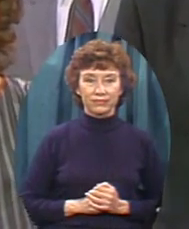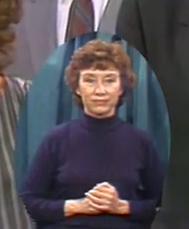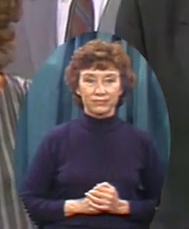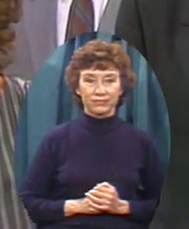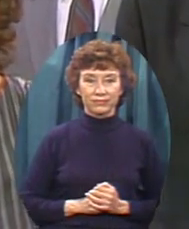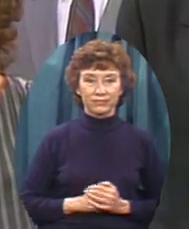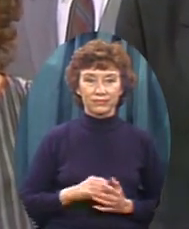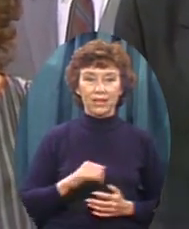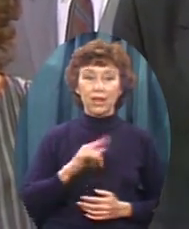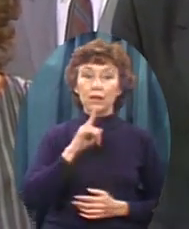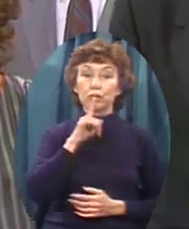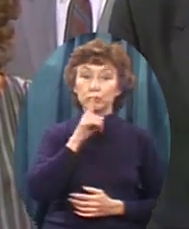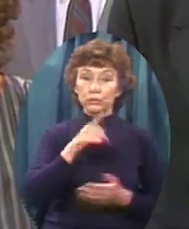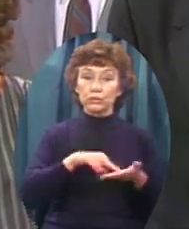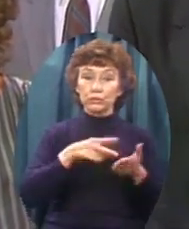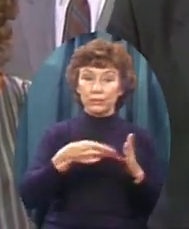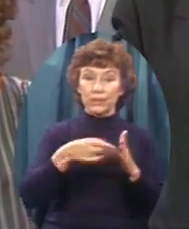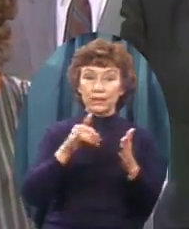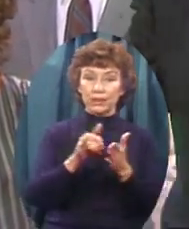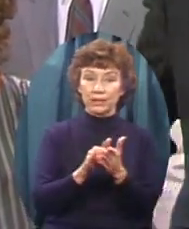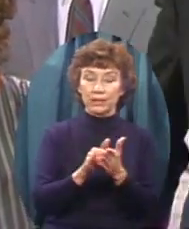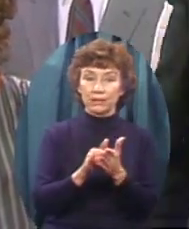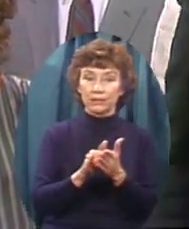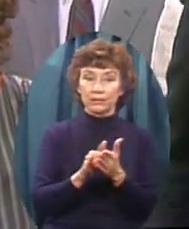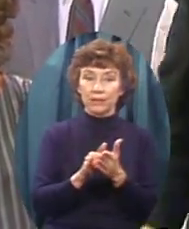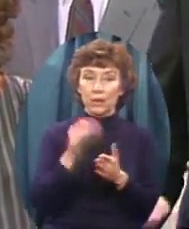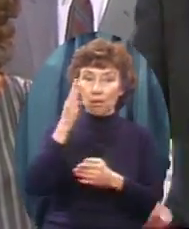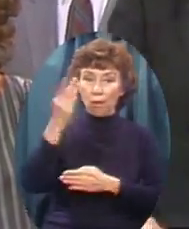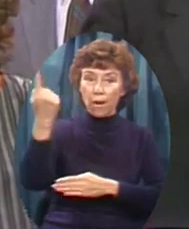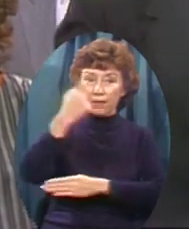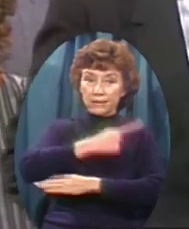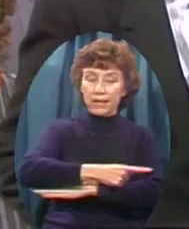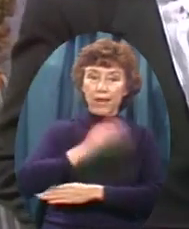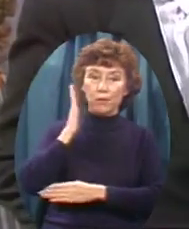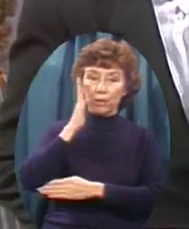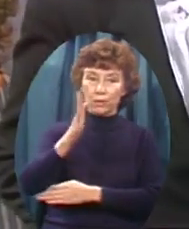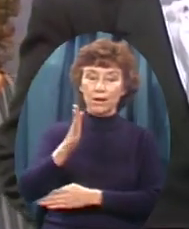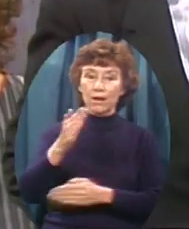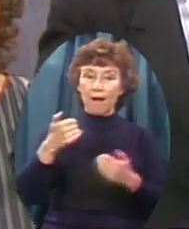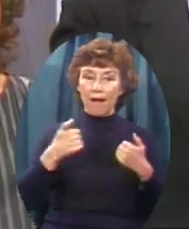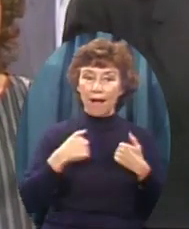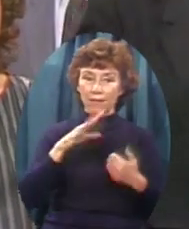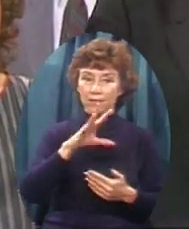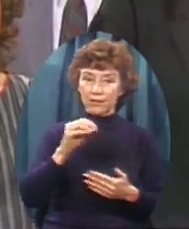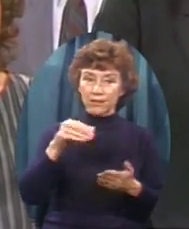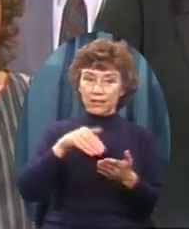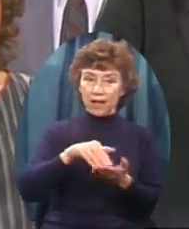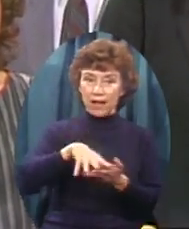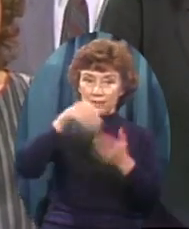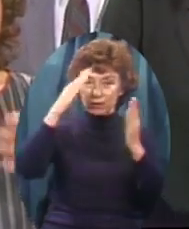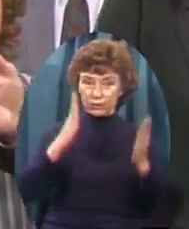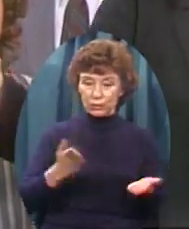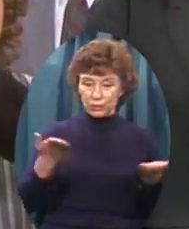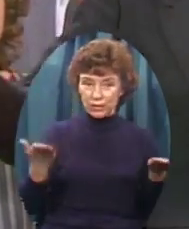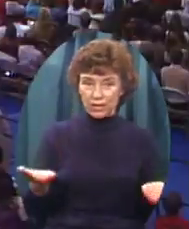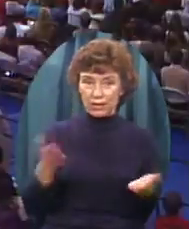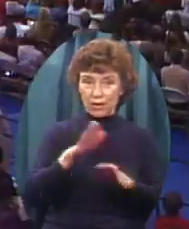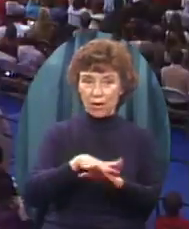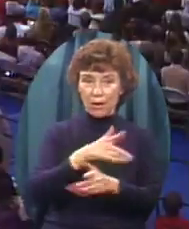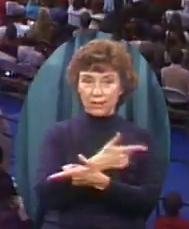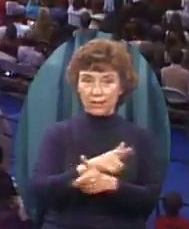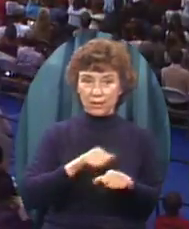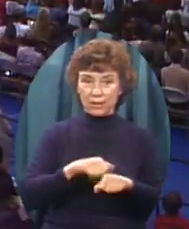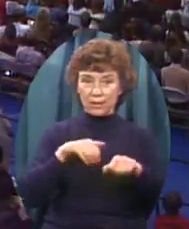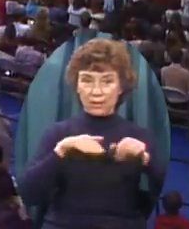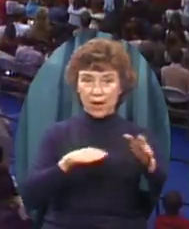I'm sincere about this One day we're going to have 50,000 students on this mountain Now you kids here Who were not